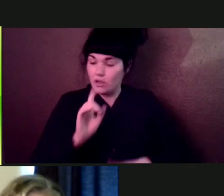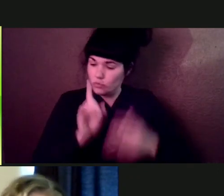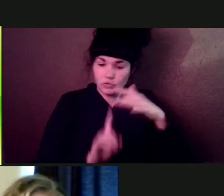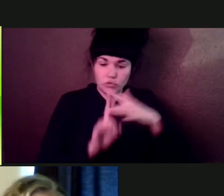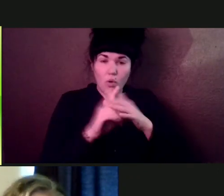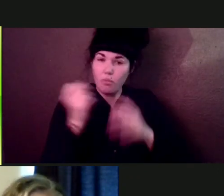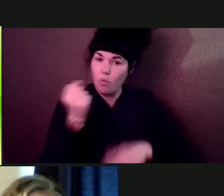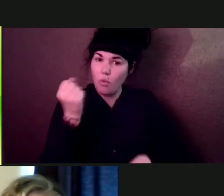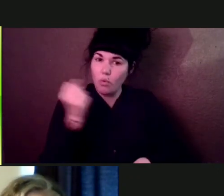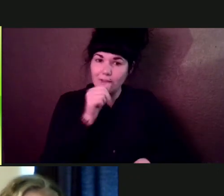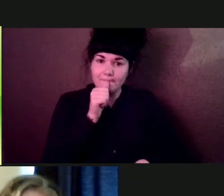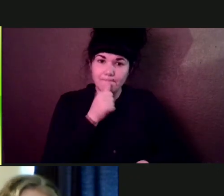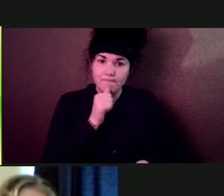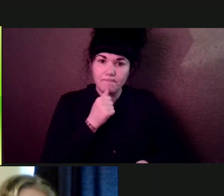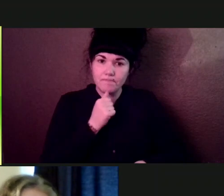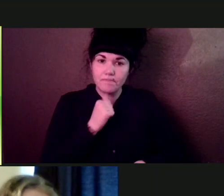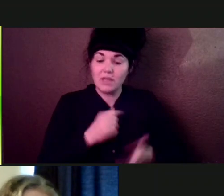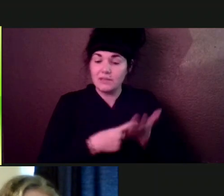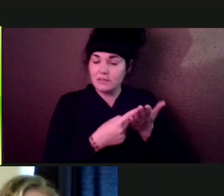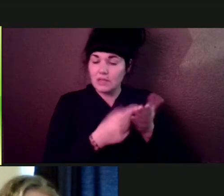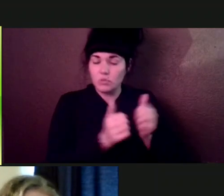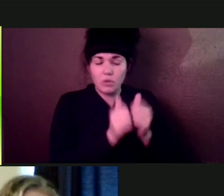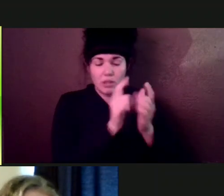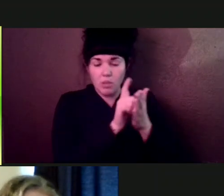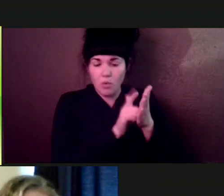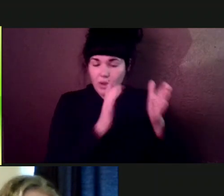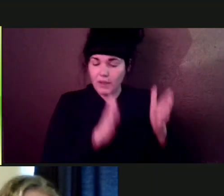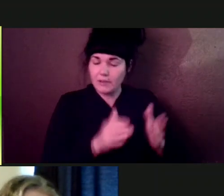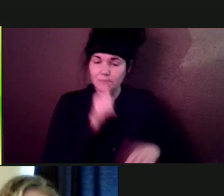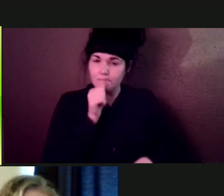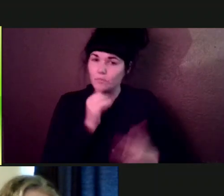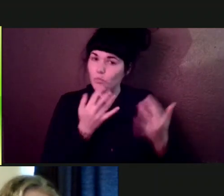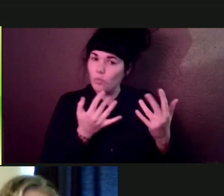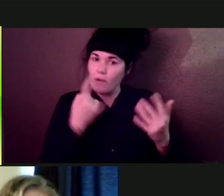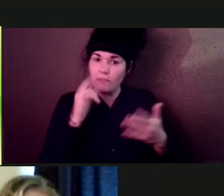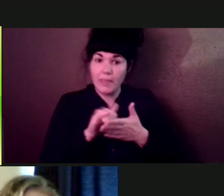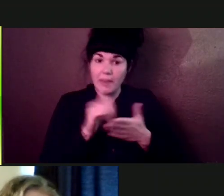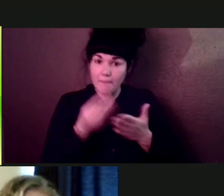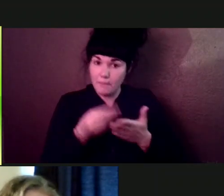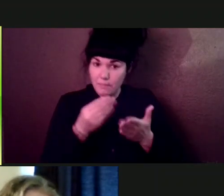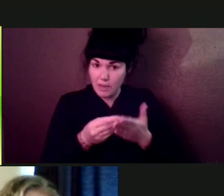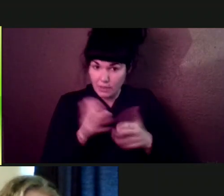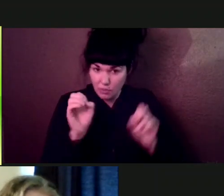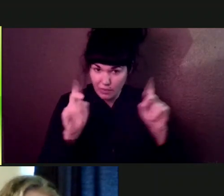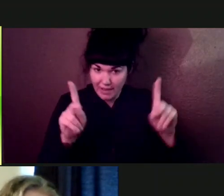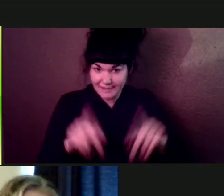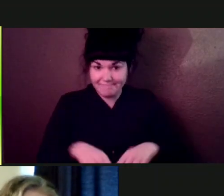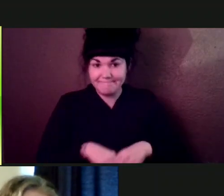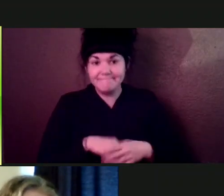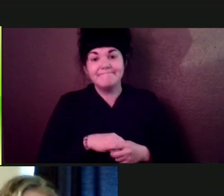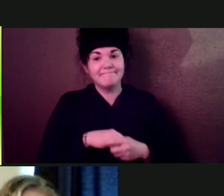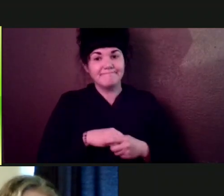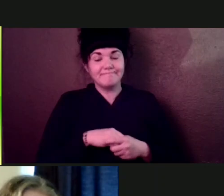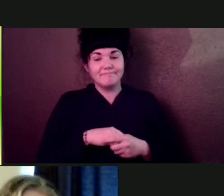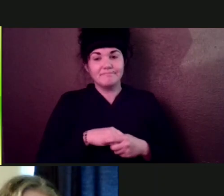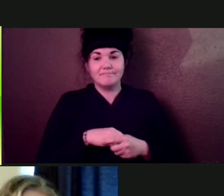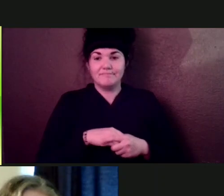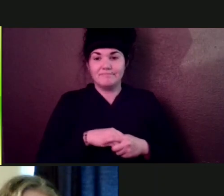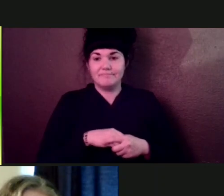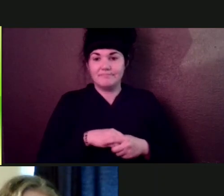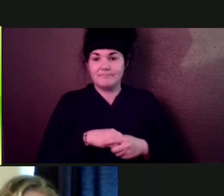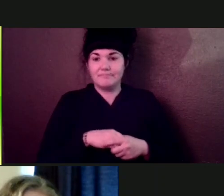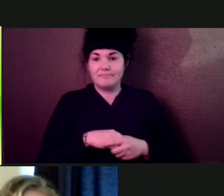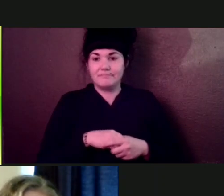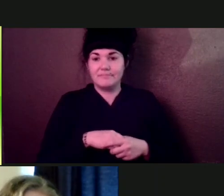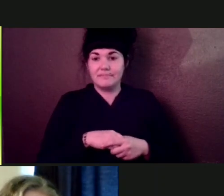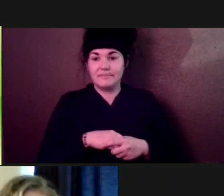hold out for this money. Okay. So keep an eye on that. And finally, and I have to hop, hop off in